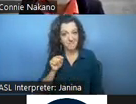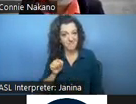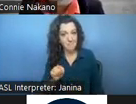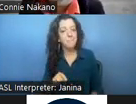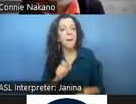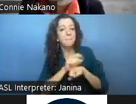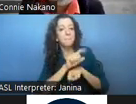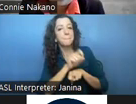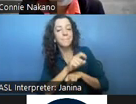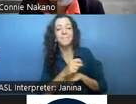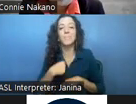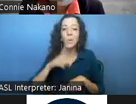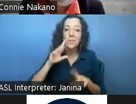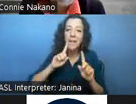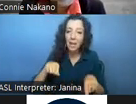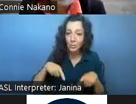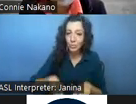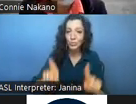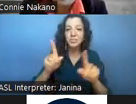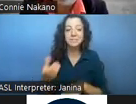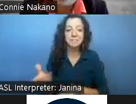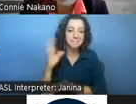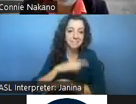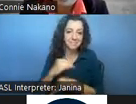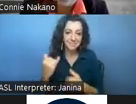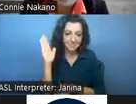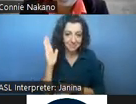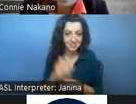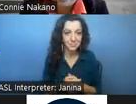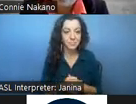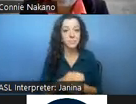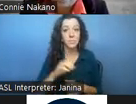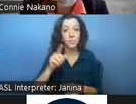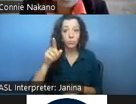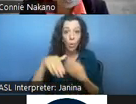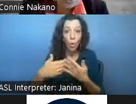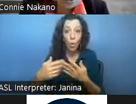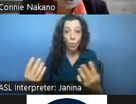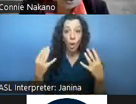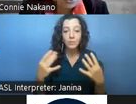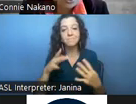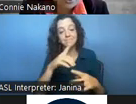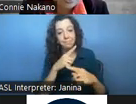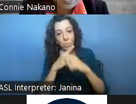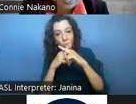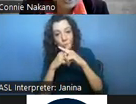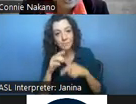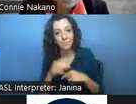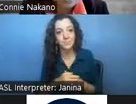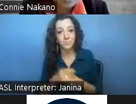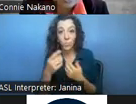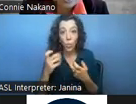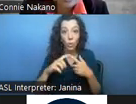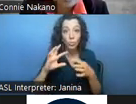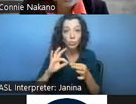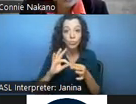throughout the webinar session as well participants are all muted during the presentation use the raise hand icon